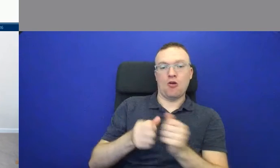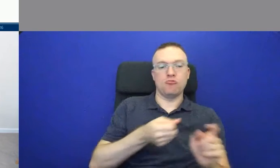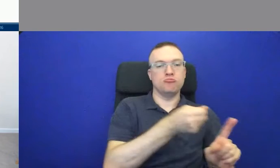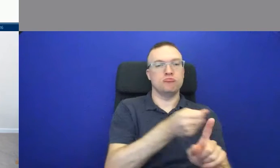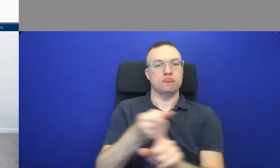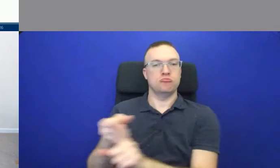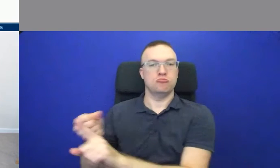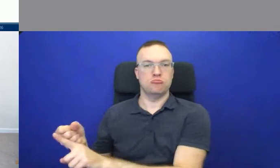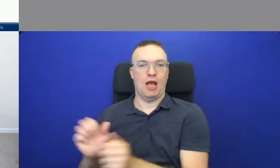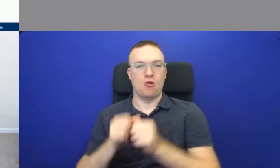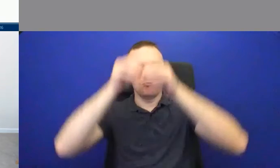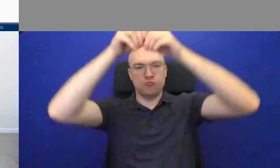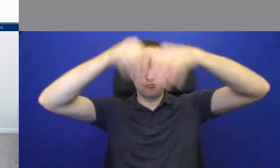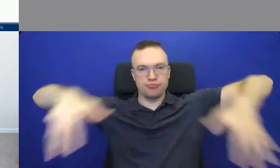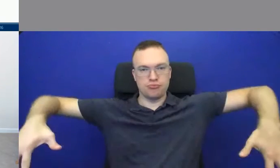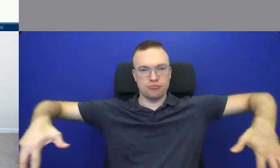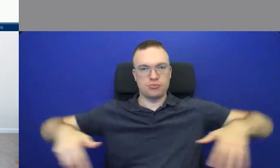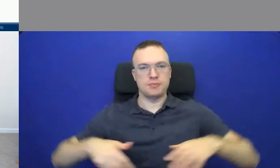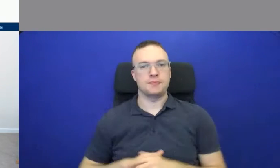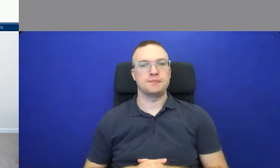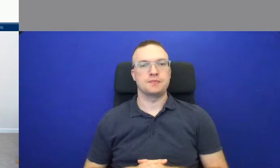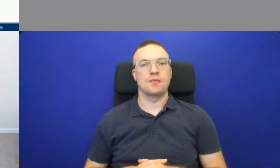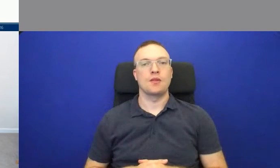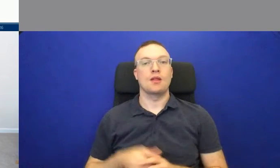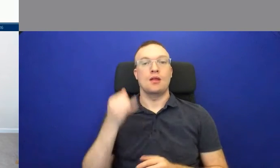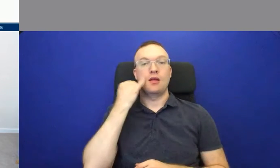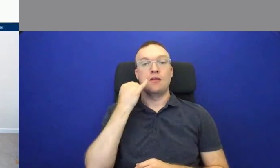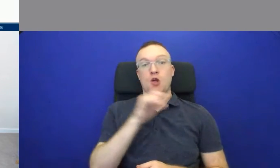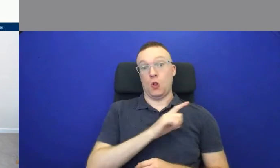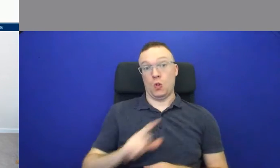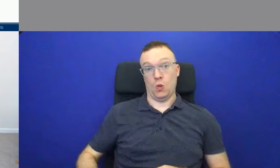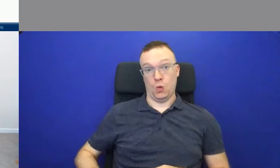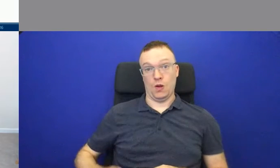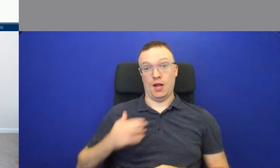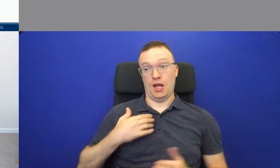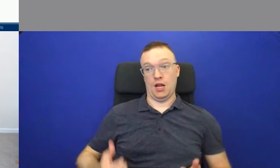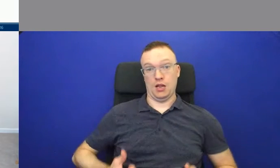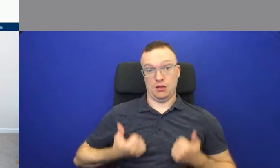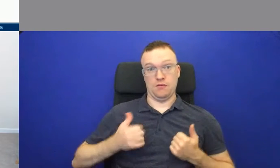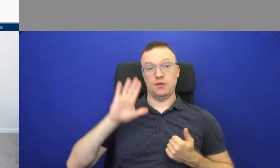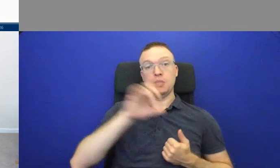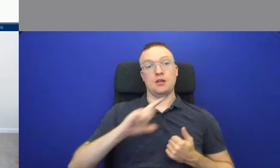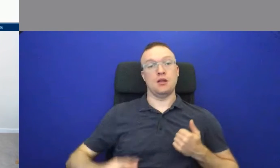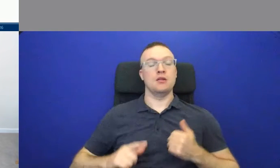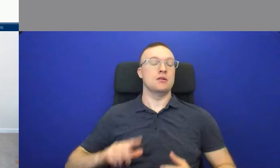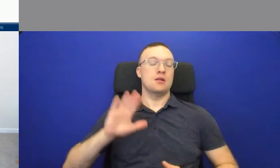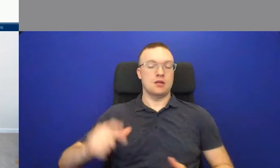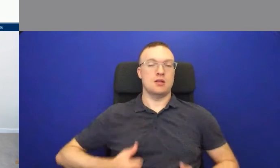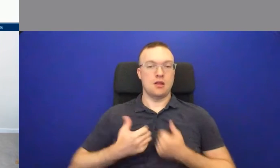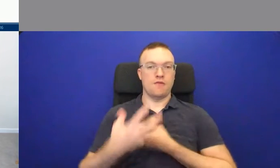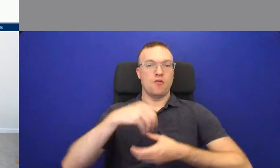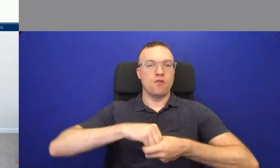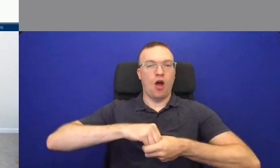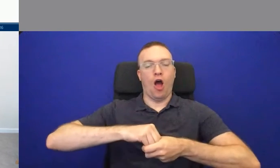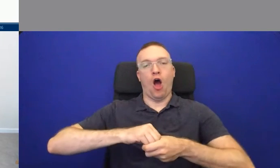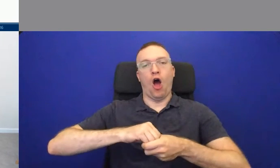those below? If a Lord had a life that involved extravagant